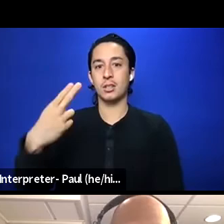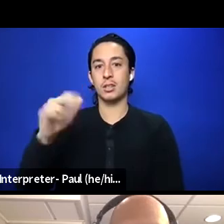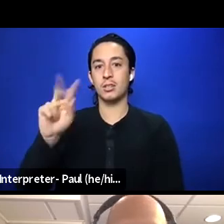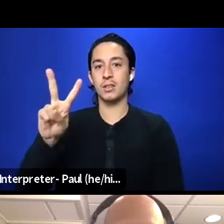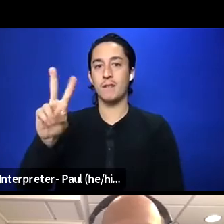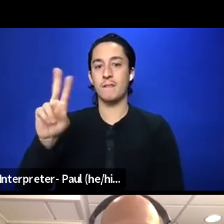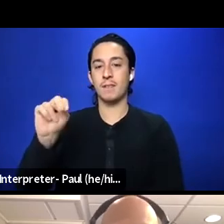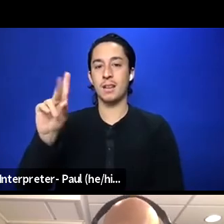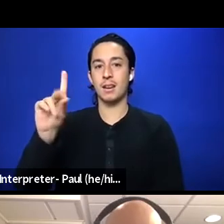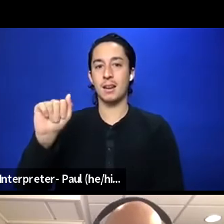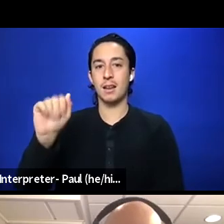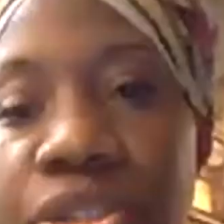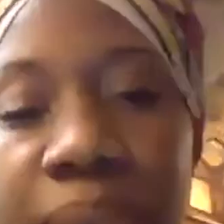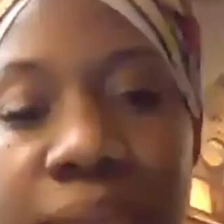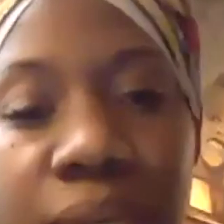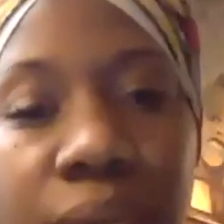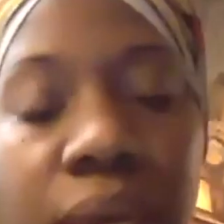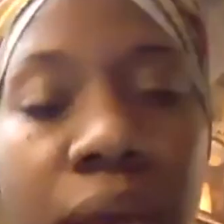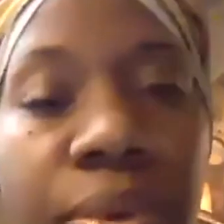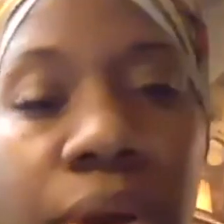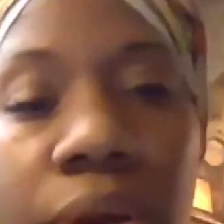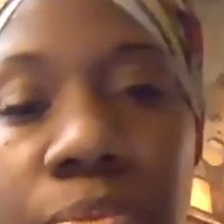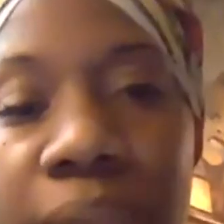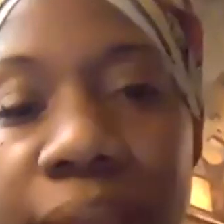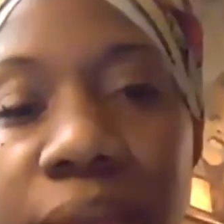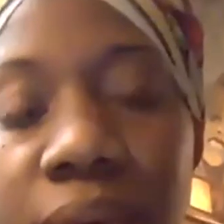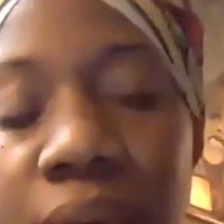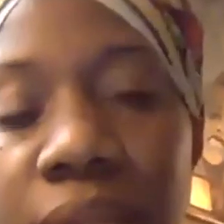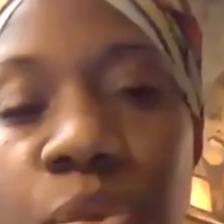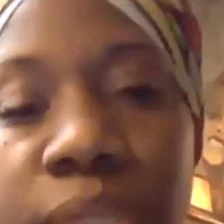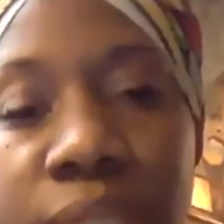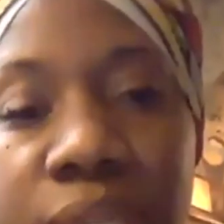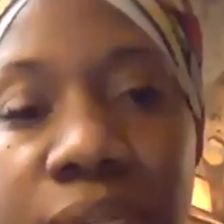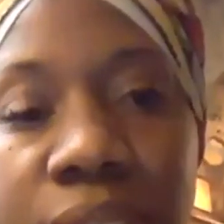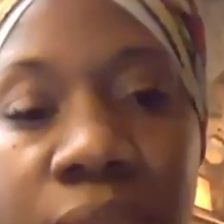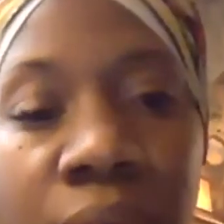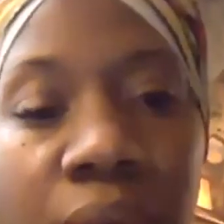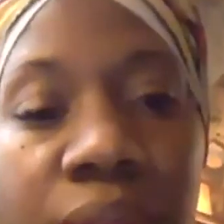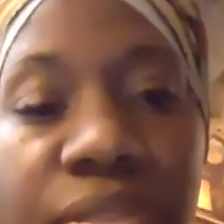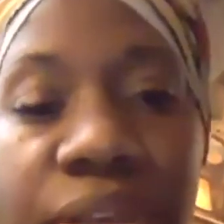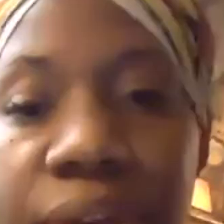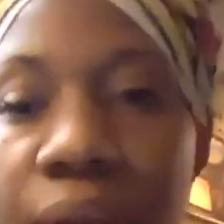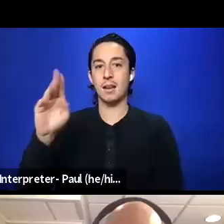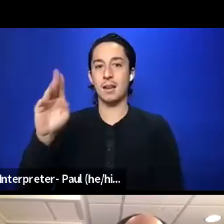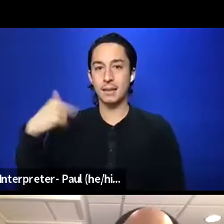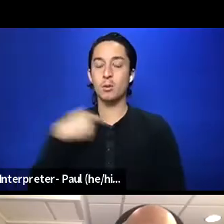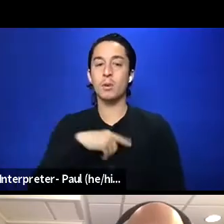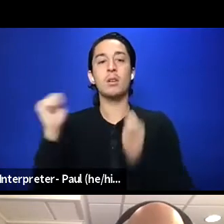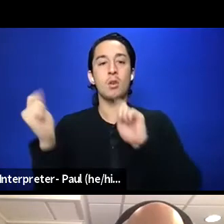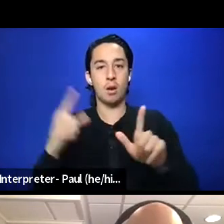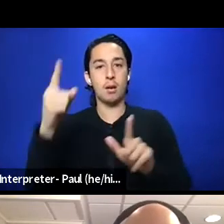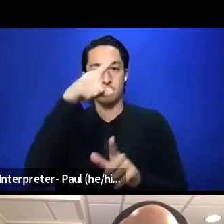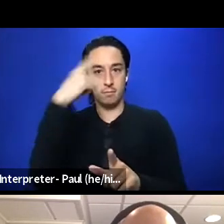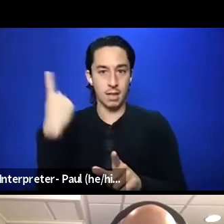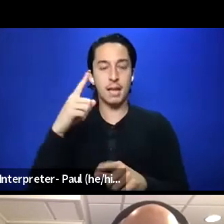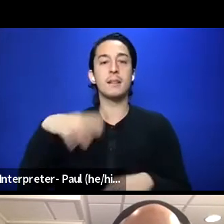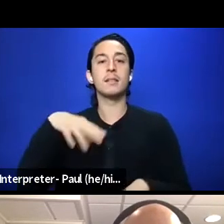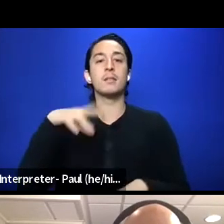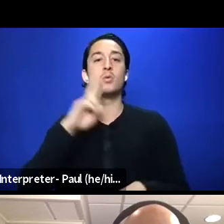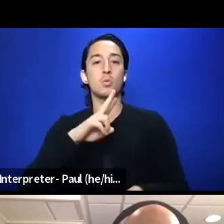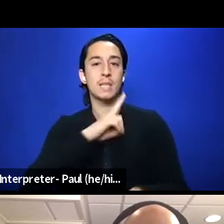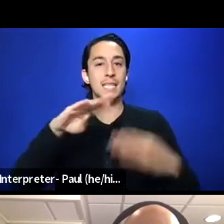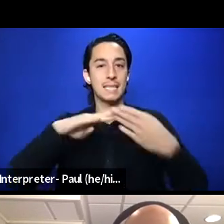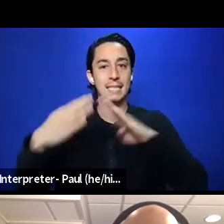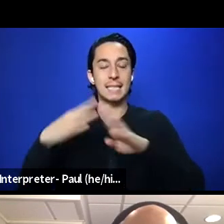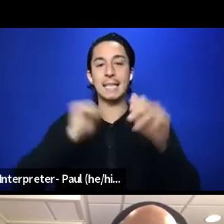Anton Jones and EG Bailey. We are all black Twin Cities theater artists. I just want to, we,